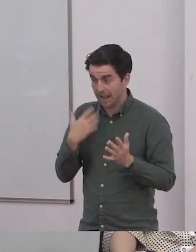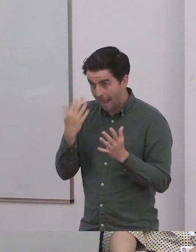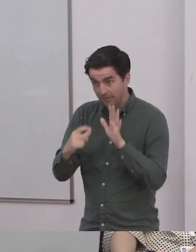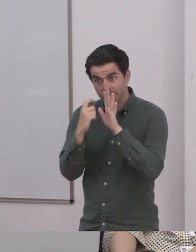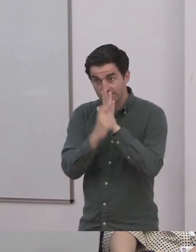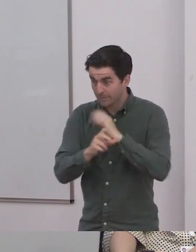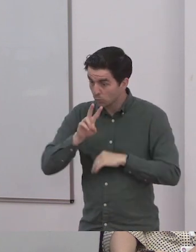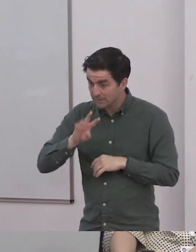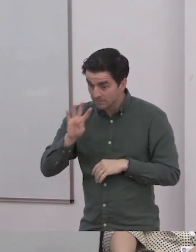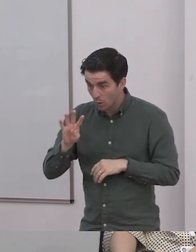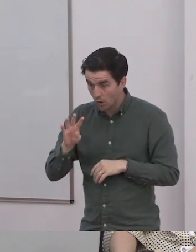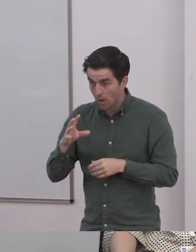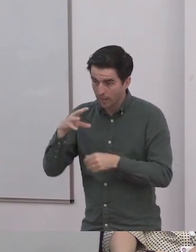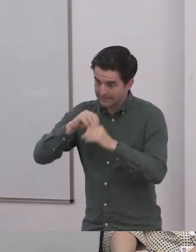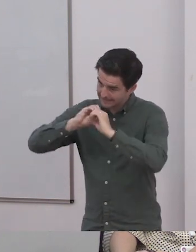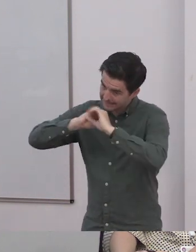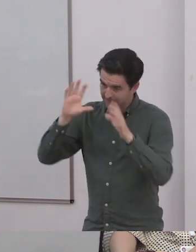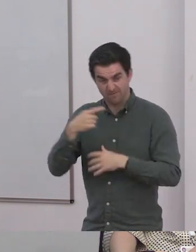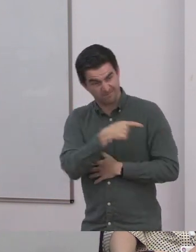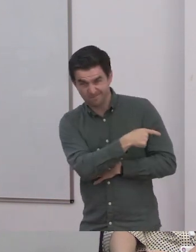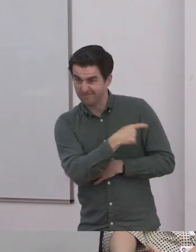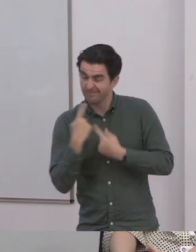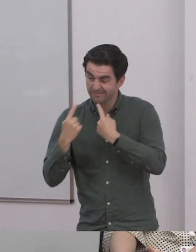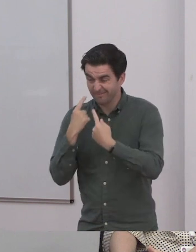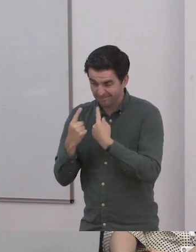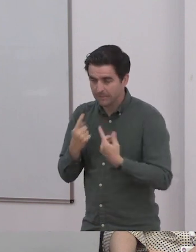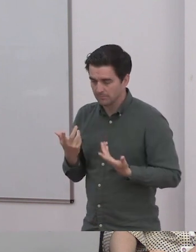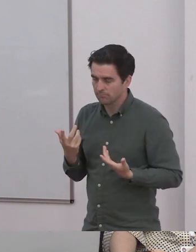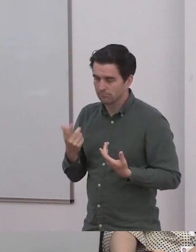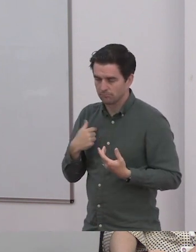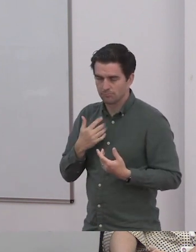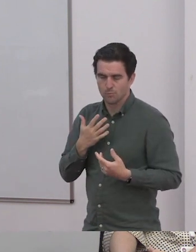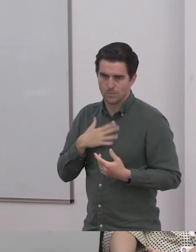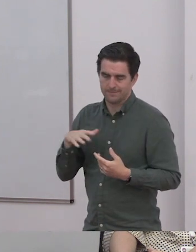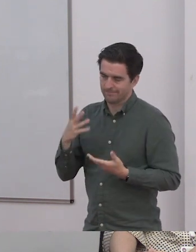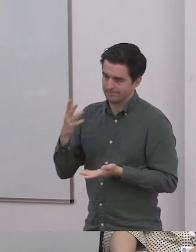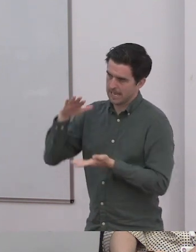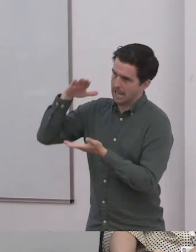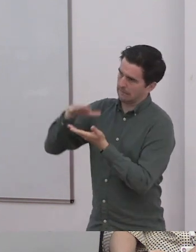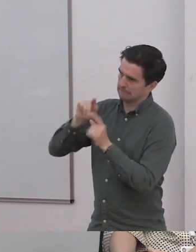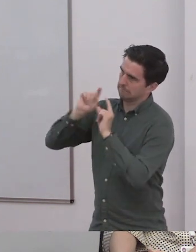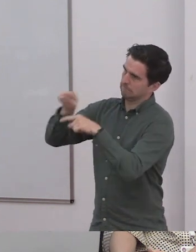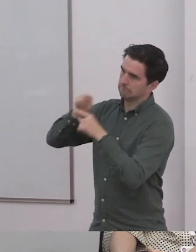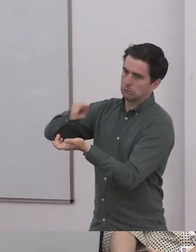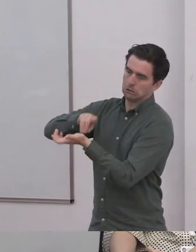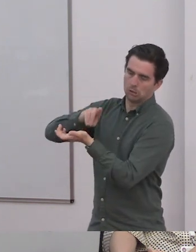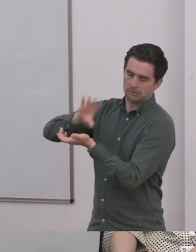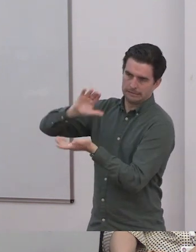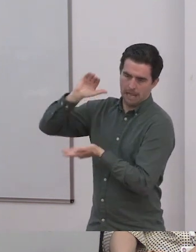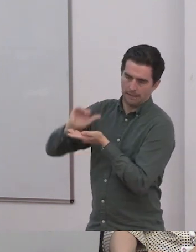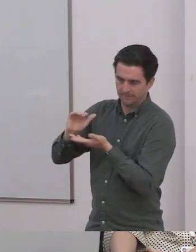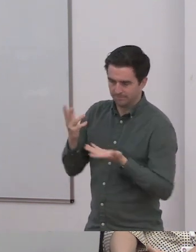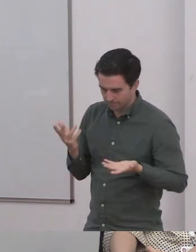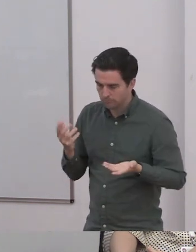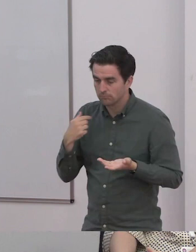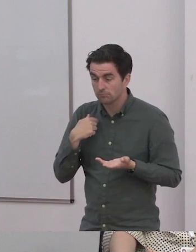you the importance of the social model. And why that's how we need to work in this area. Do you